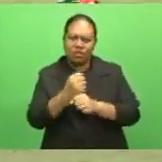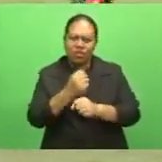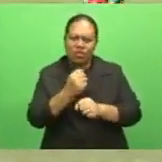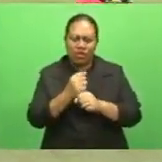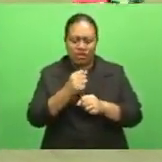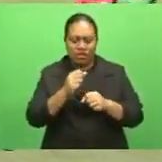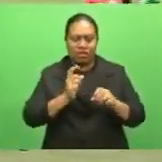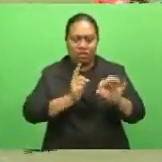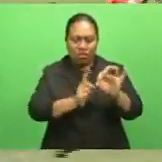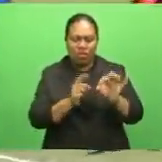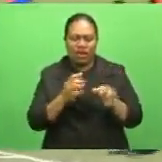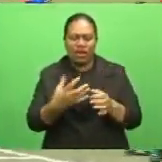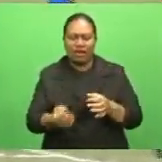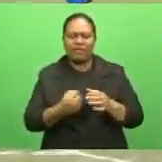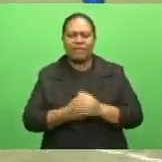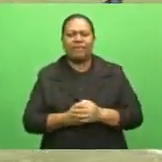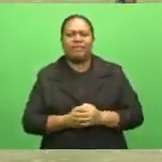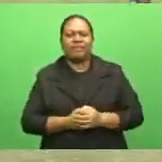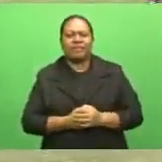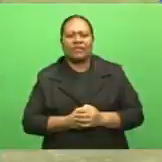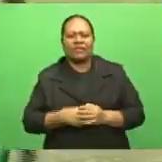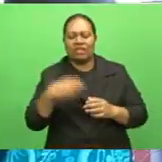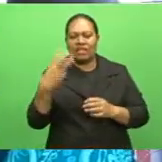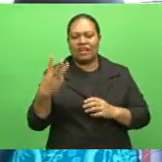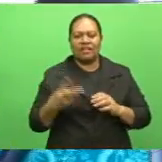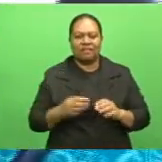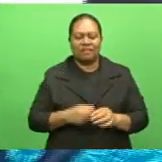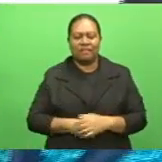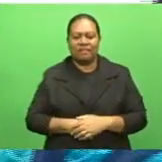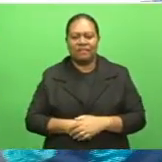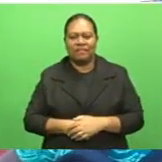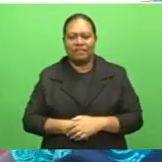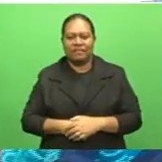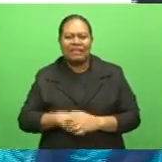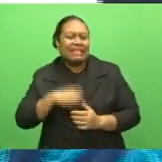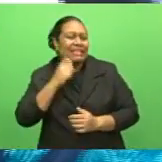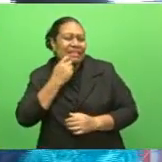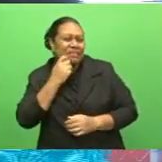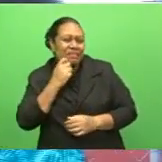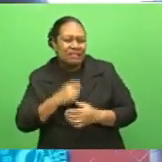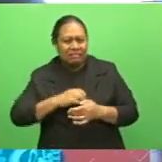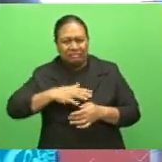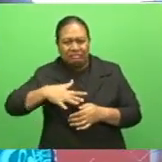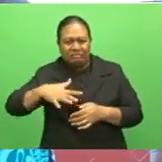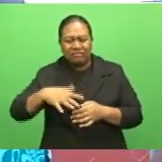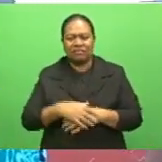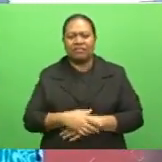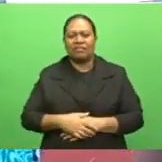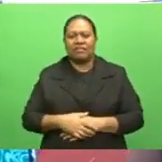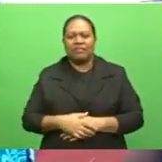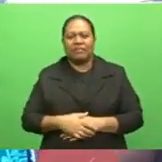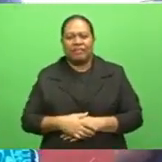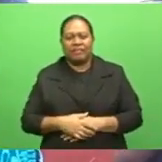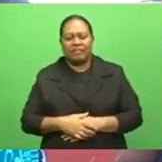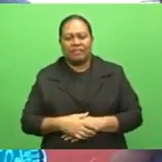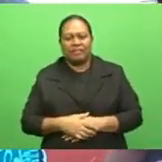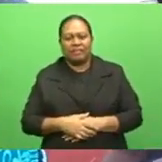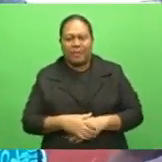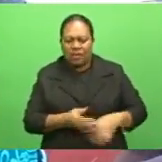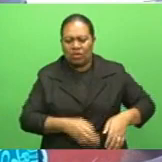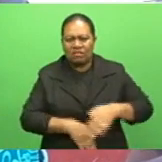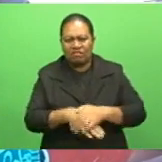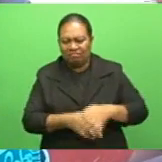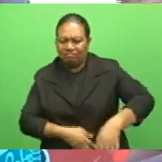Avinash Swamy was enough for the three points. I think we were a little bit rusty because of the heat. The passes were not